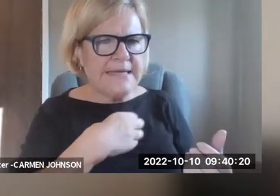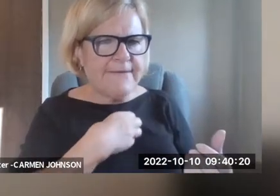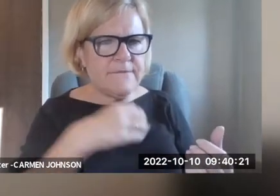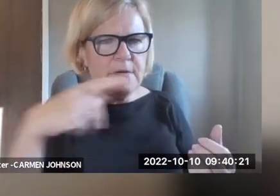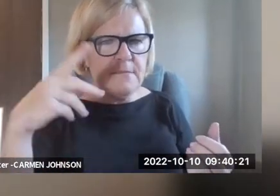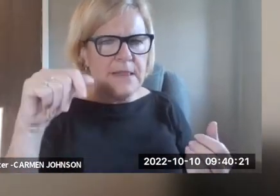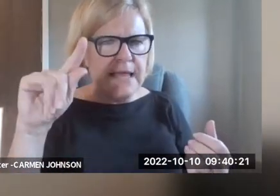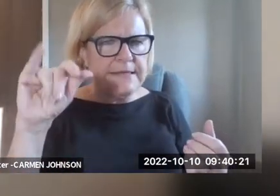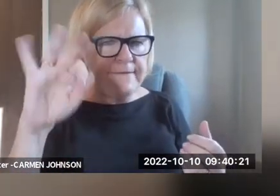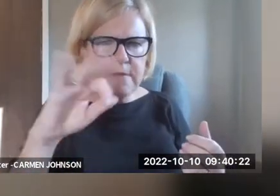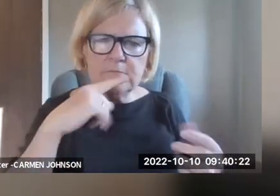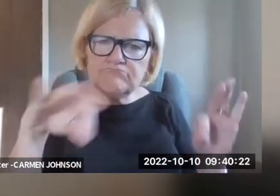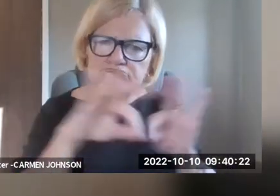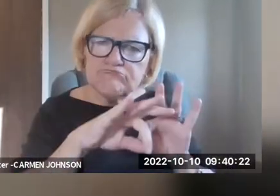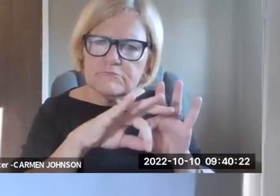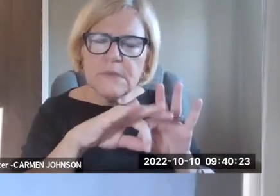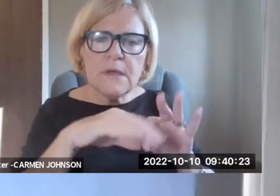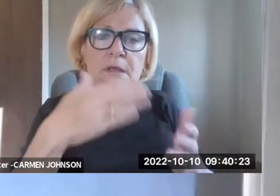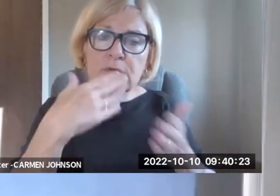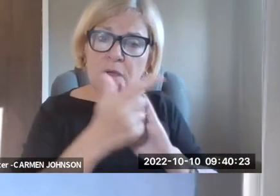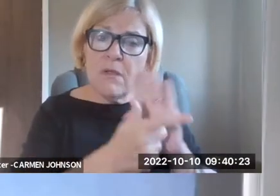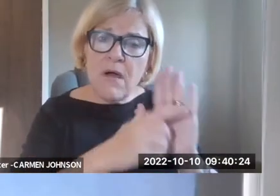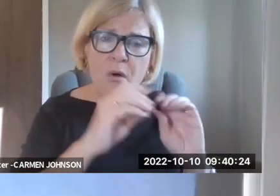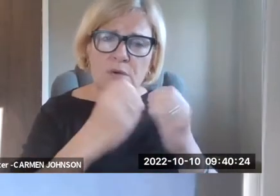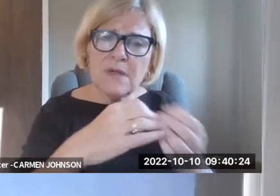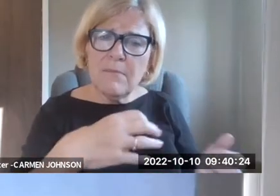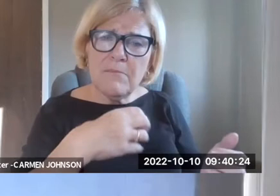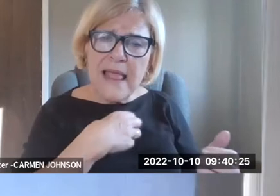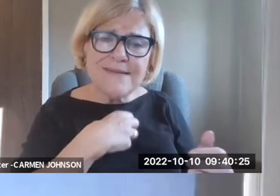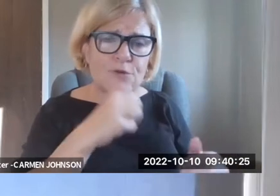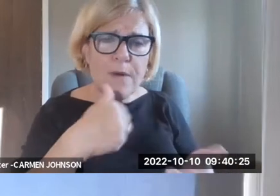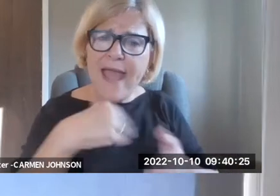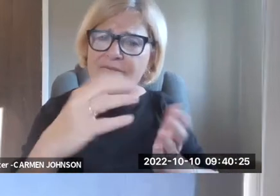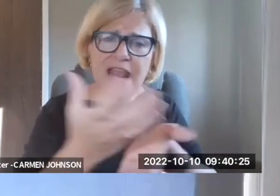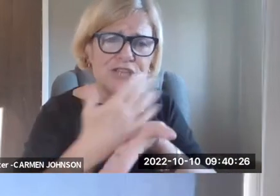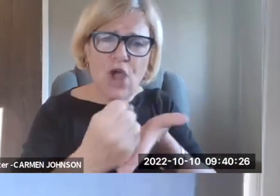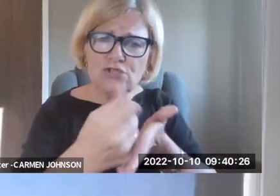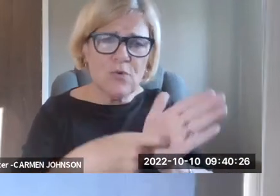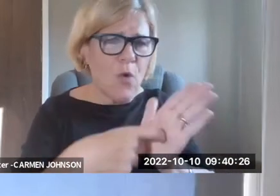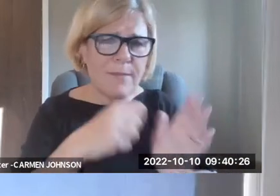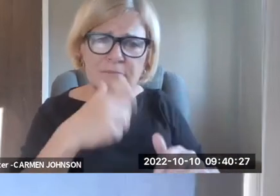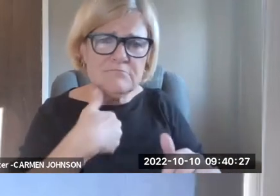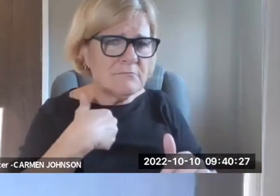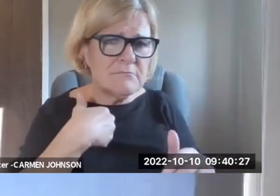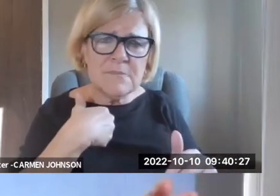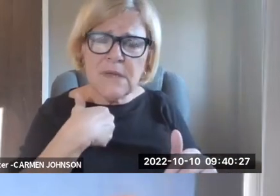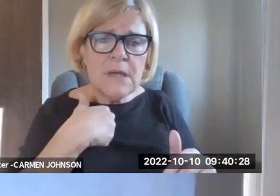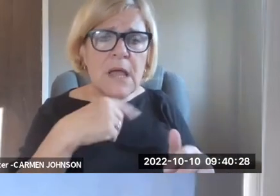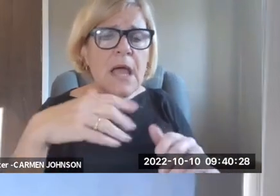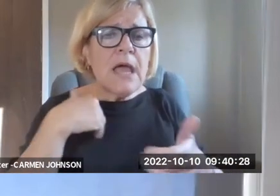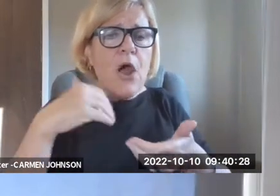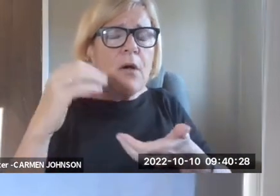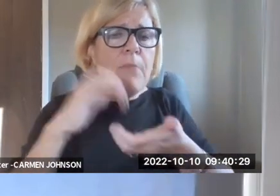will say two quick things. One is I can't say enough about organizational plaintiffs because, um, there is good law out there that